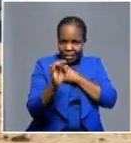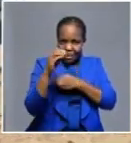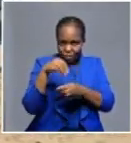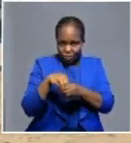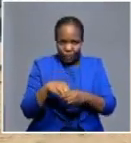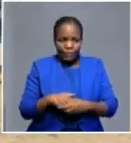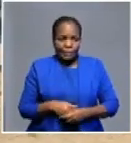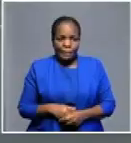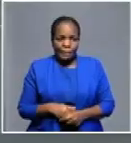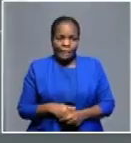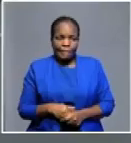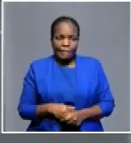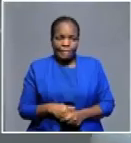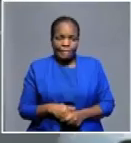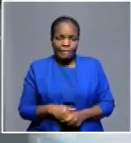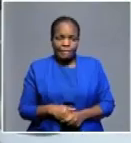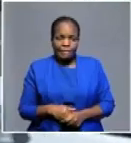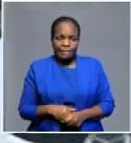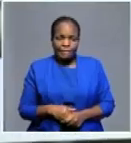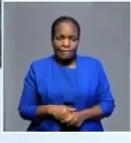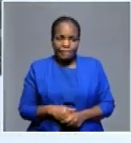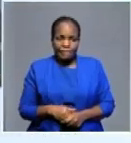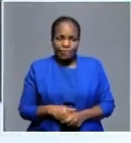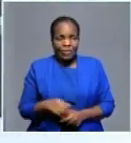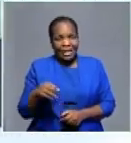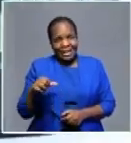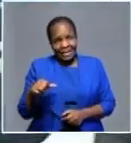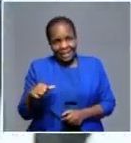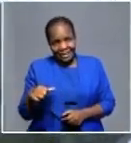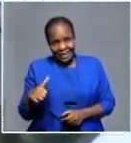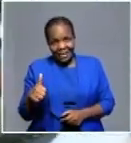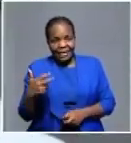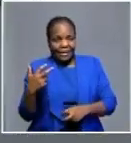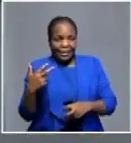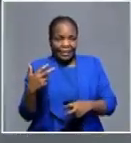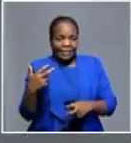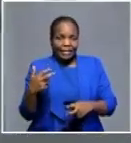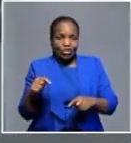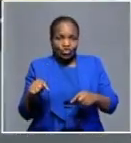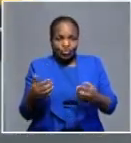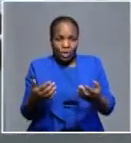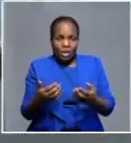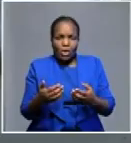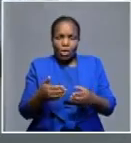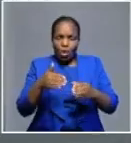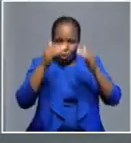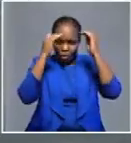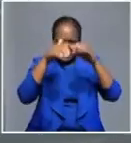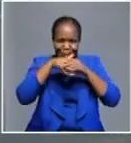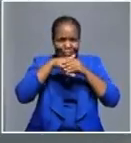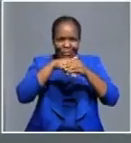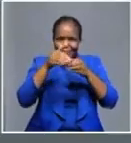we have also another serious issue that faced our long-distance bus operators,